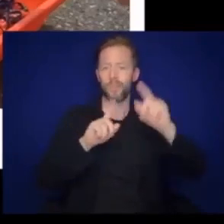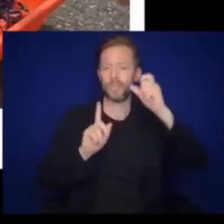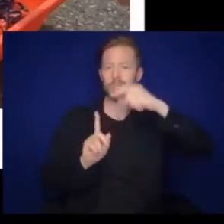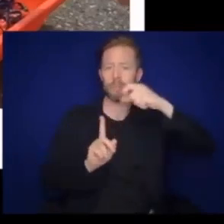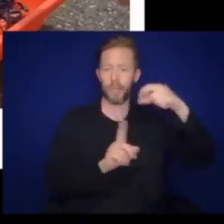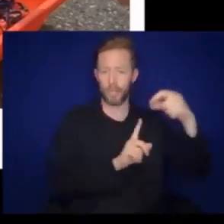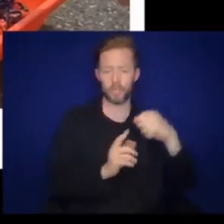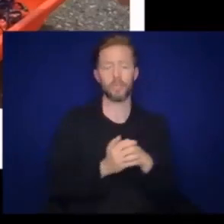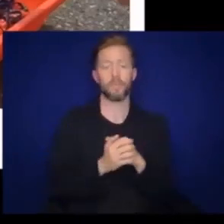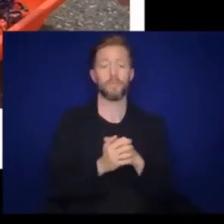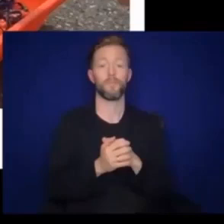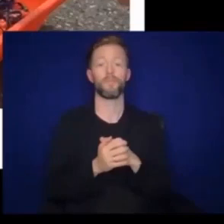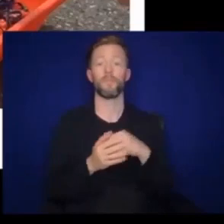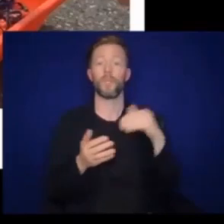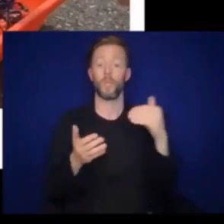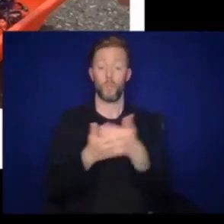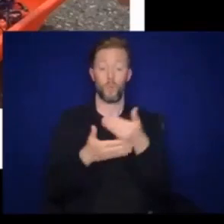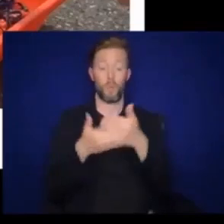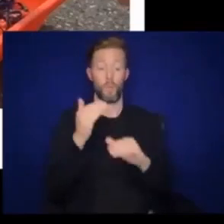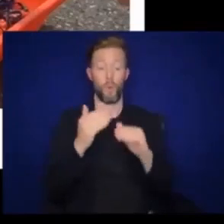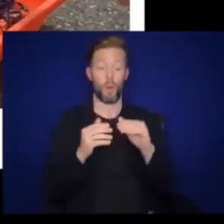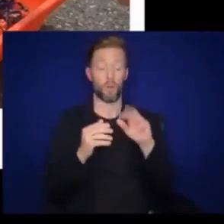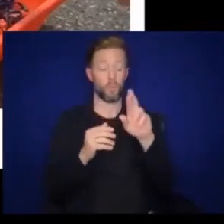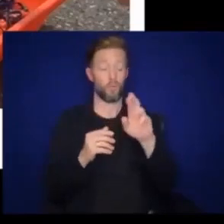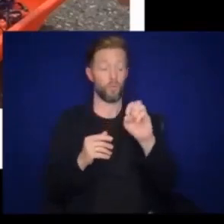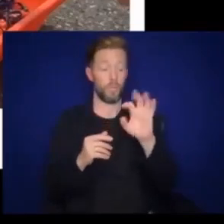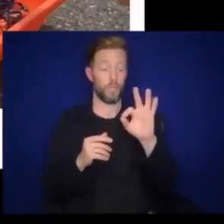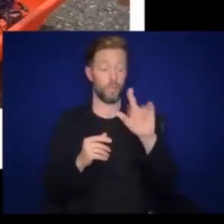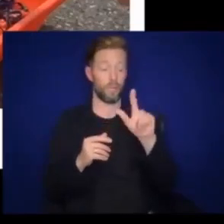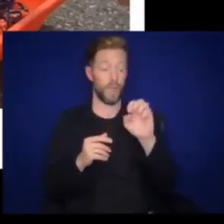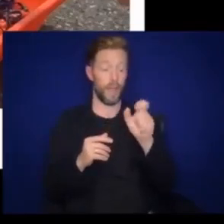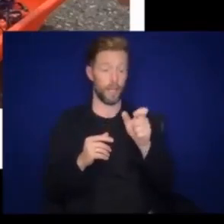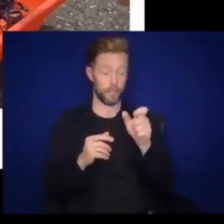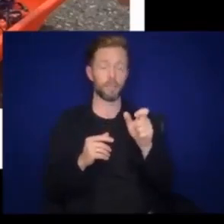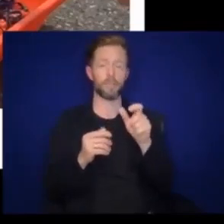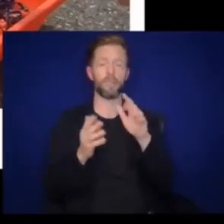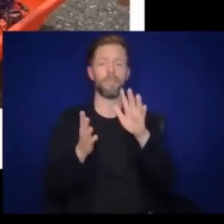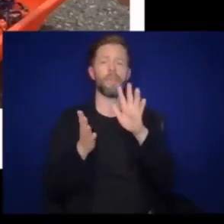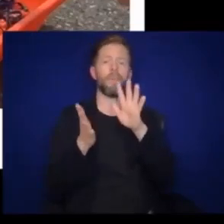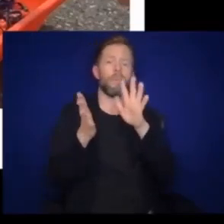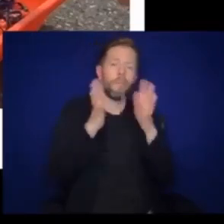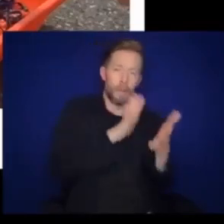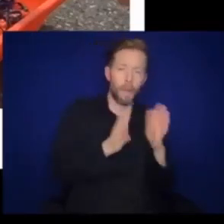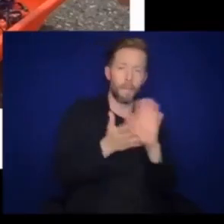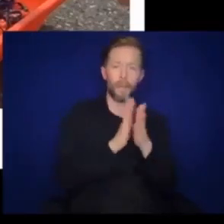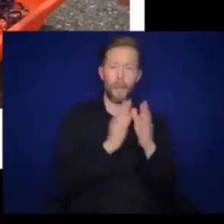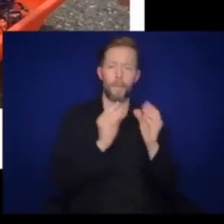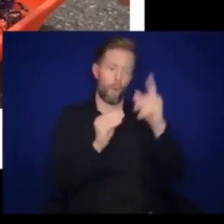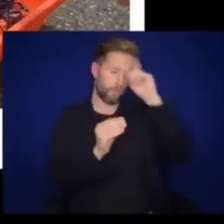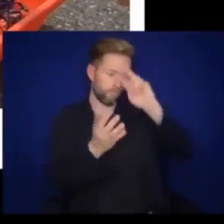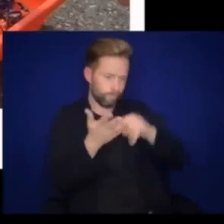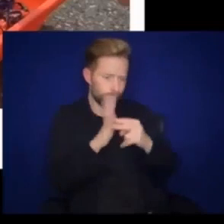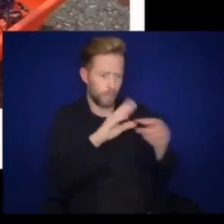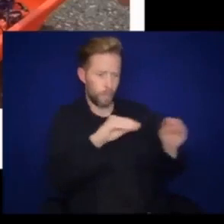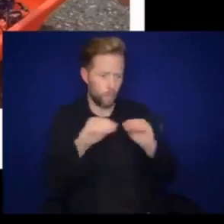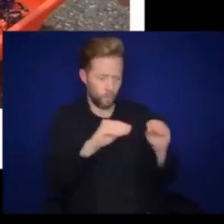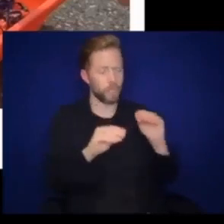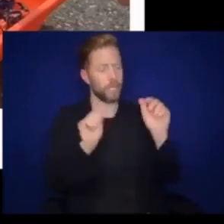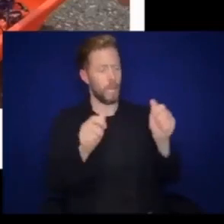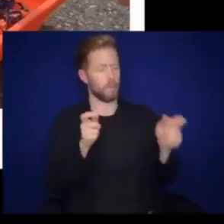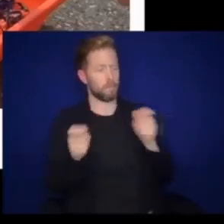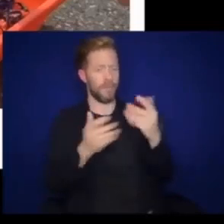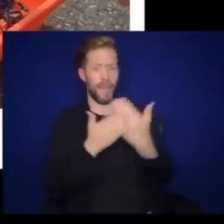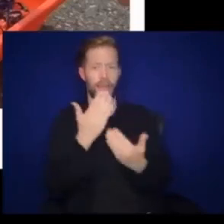stimulations. As newborn reflexes give way to more purposeful movement, babies begin to have more control over their hands for